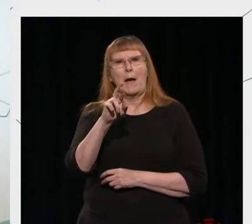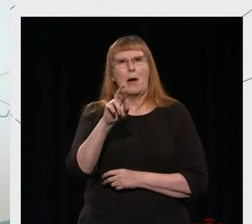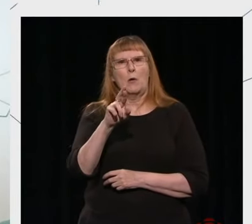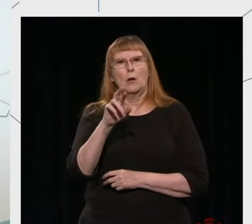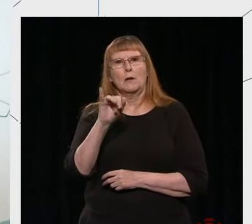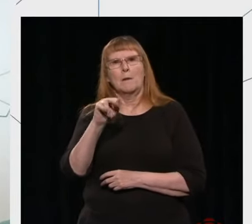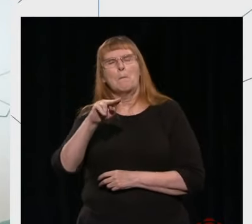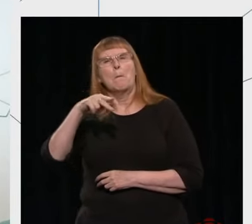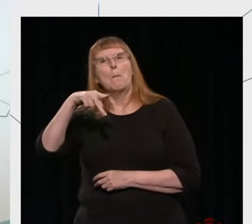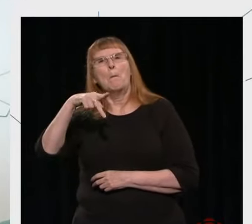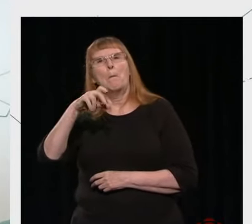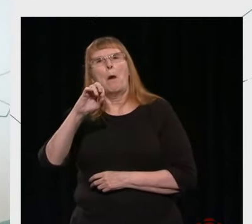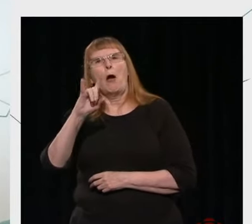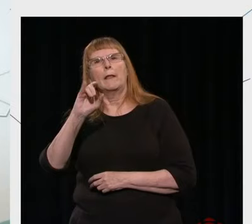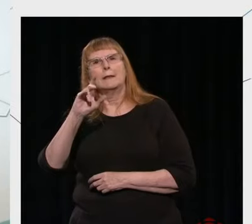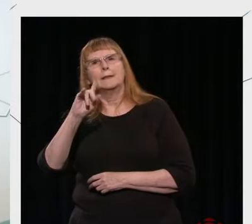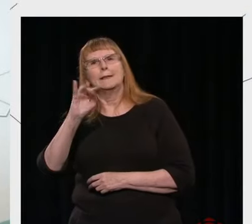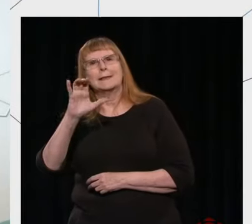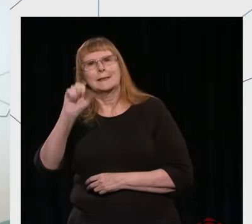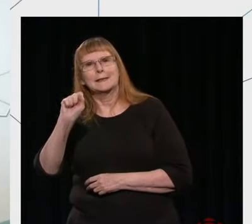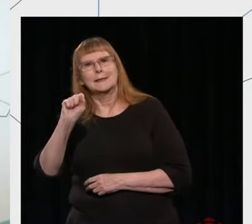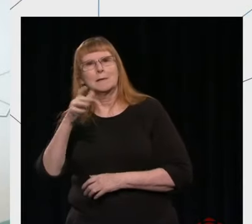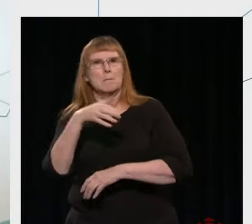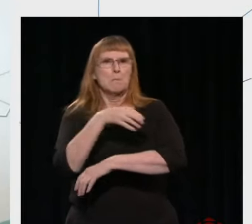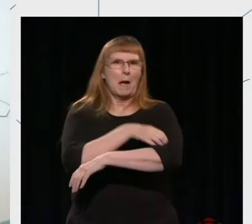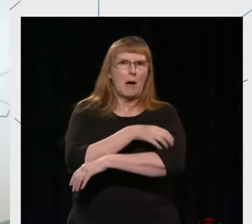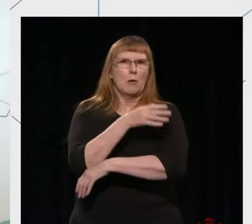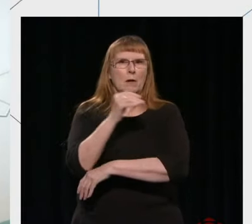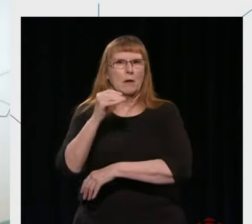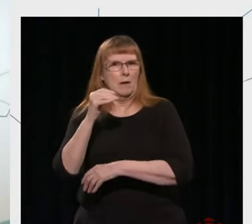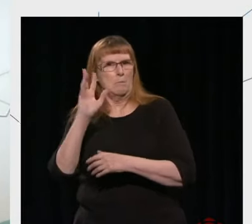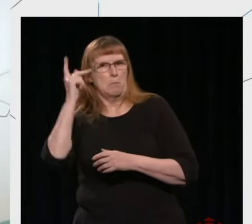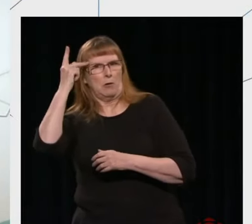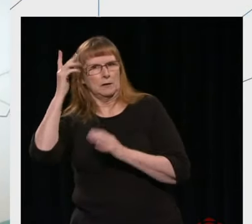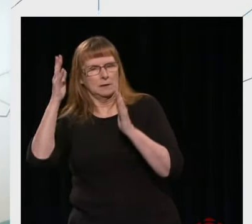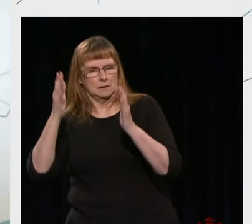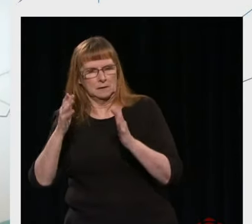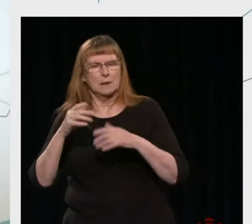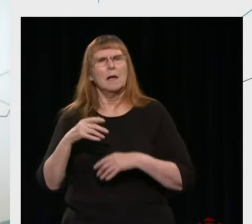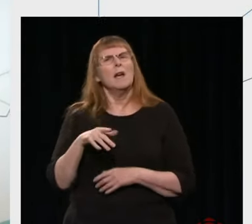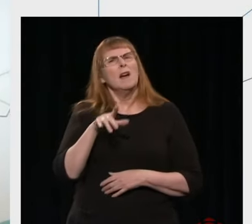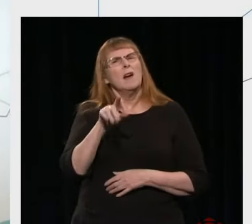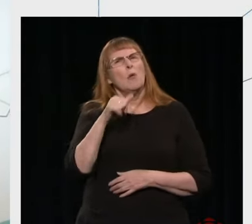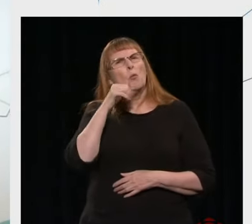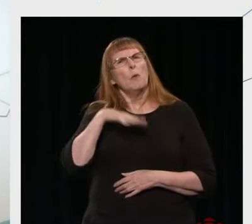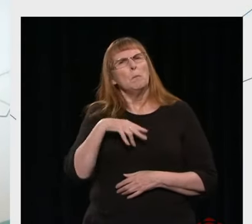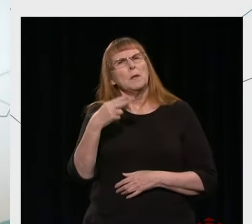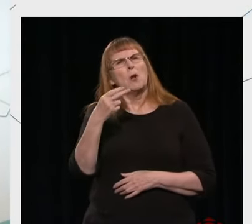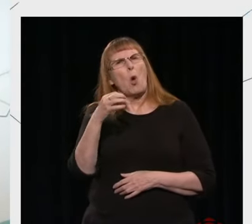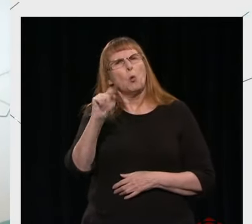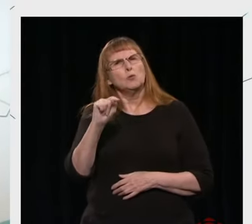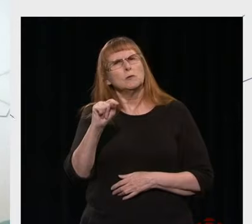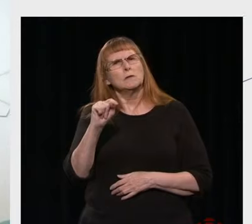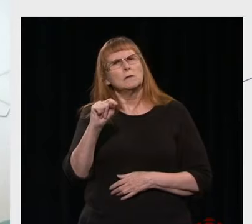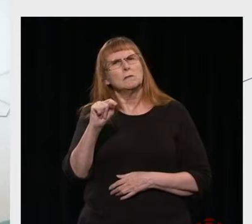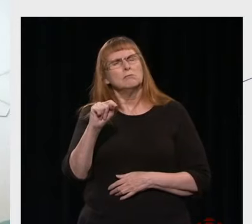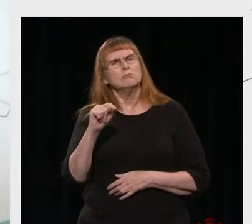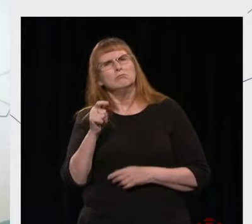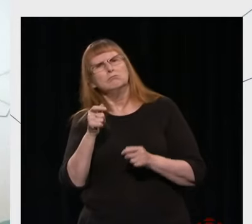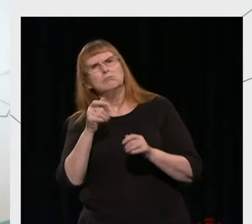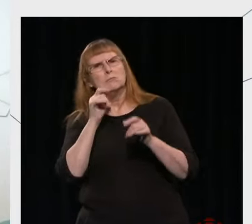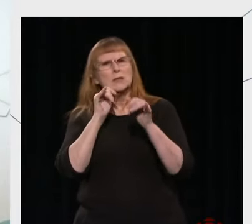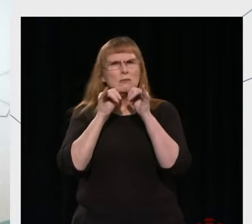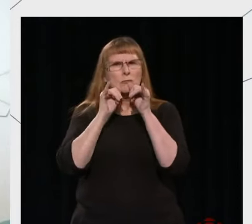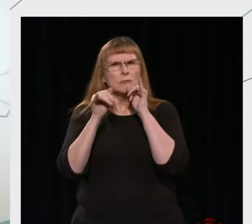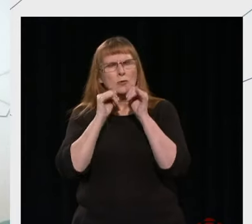forum for the public to voice its concerns regarding the on-screen behaviours of CBC hosts?